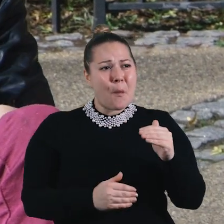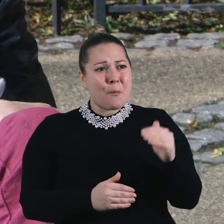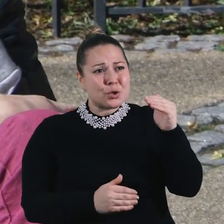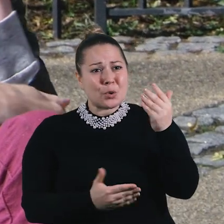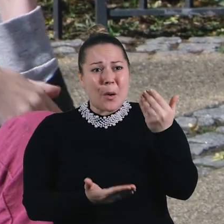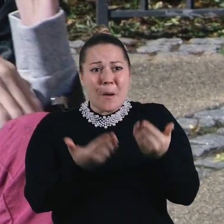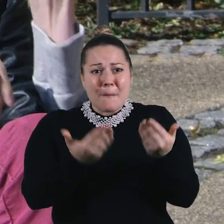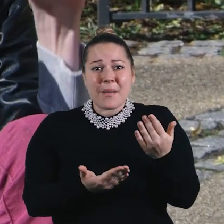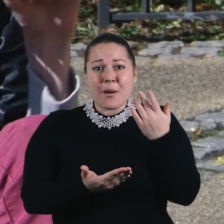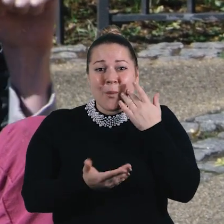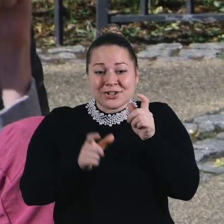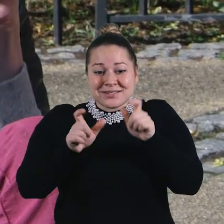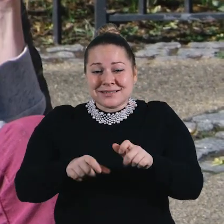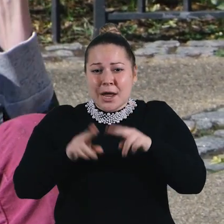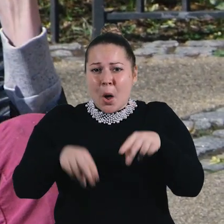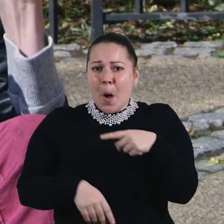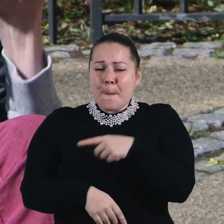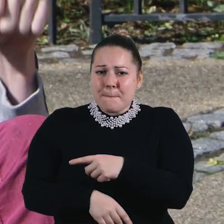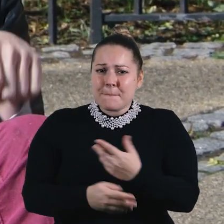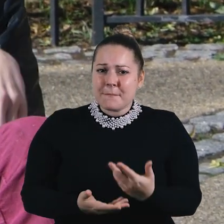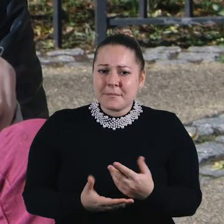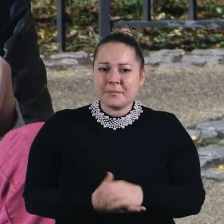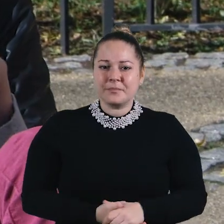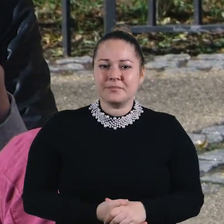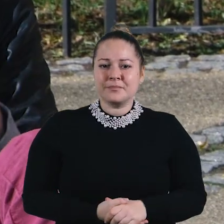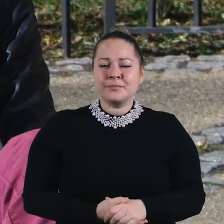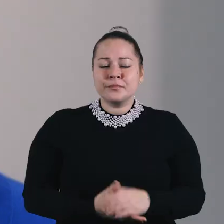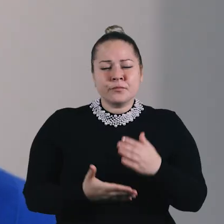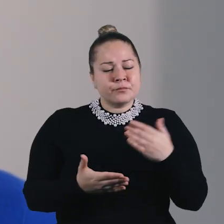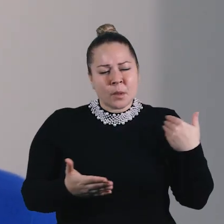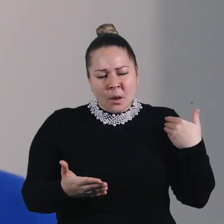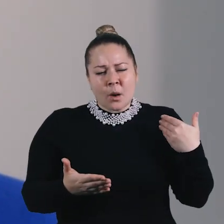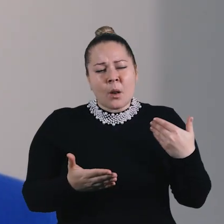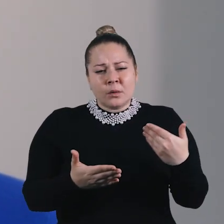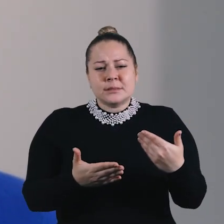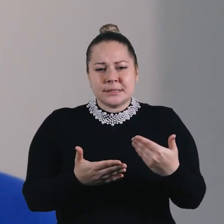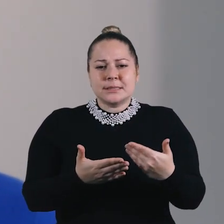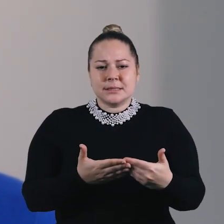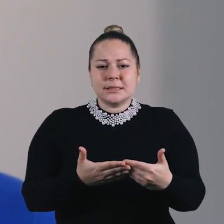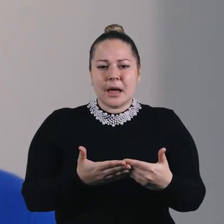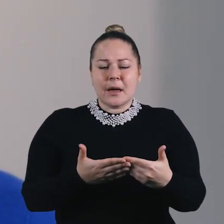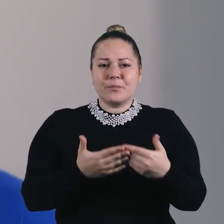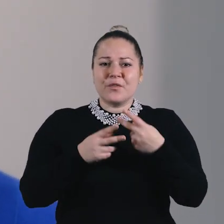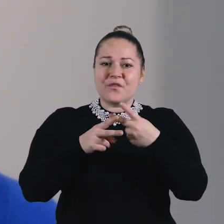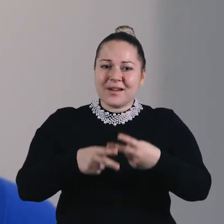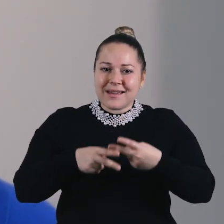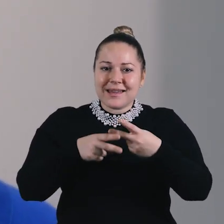more mature than she was ever before at home. It takes a long, long time for